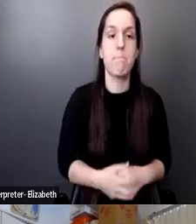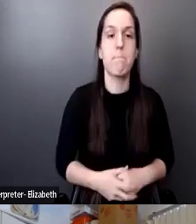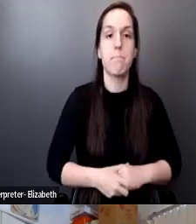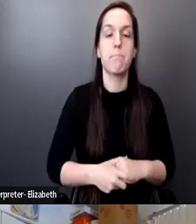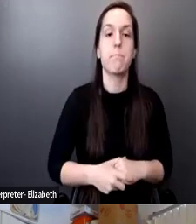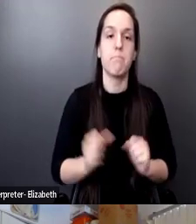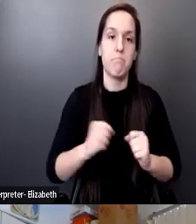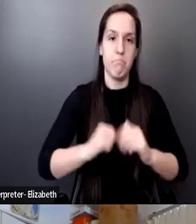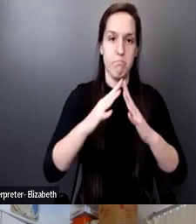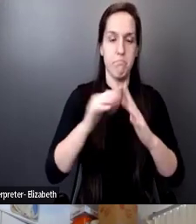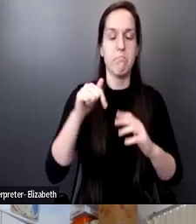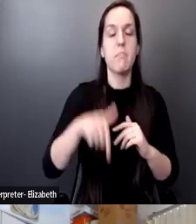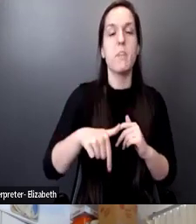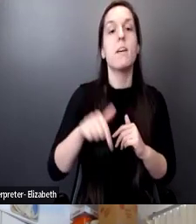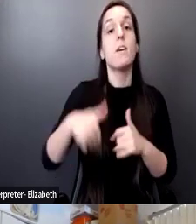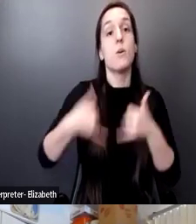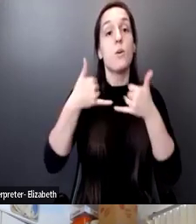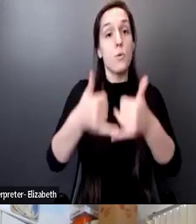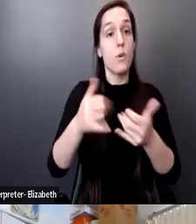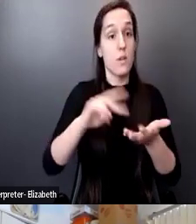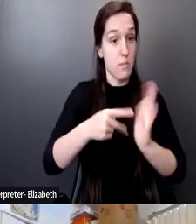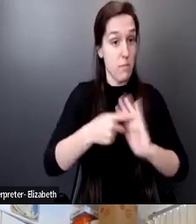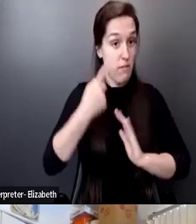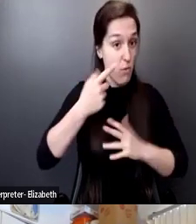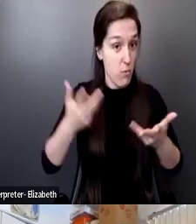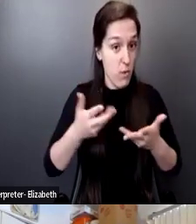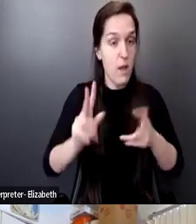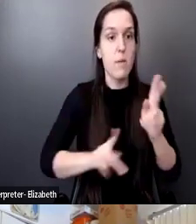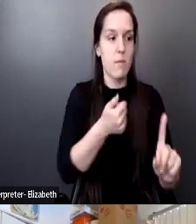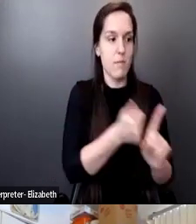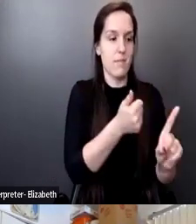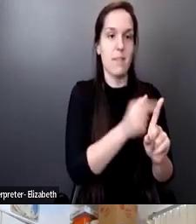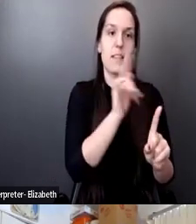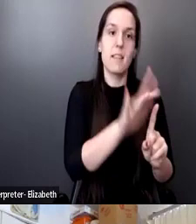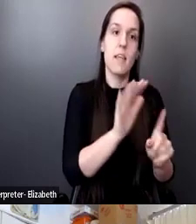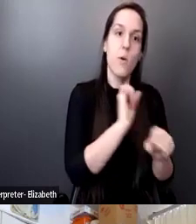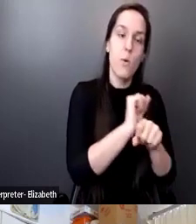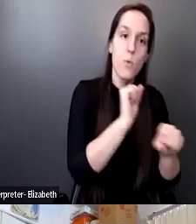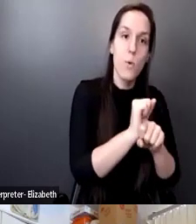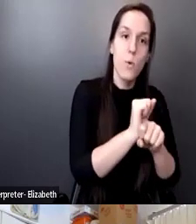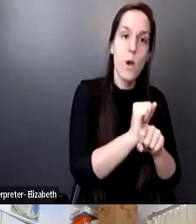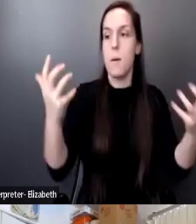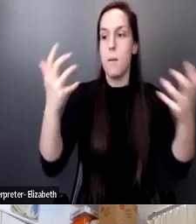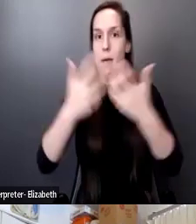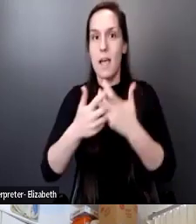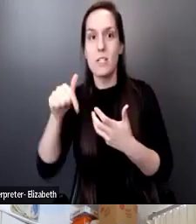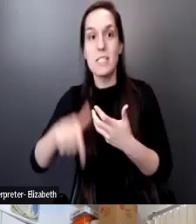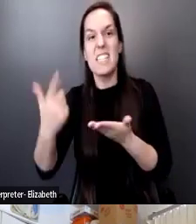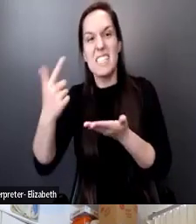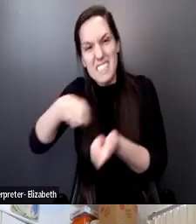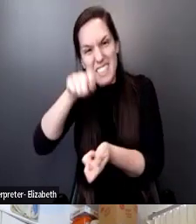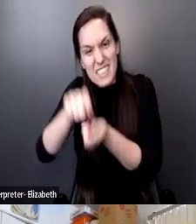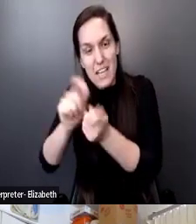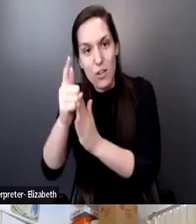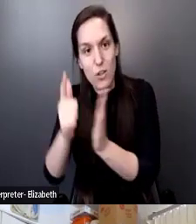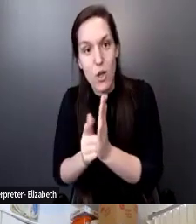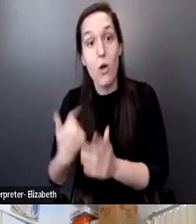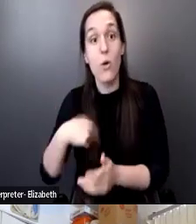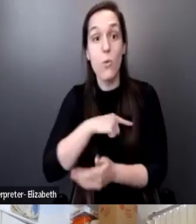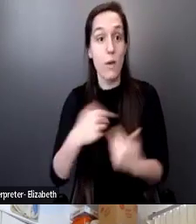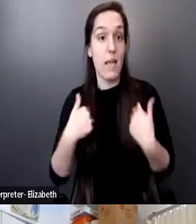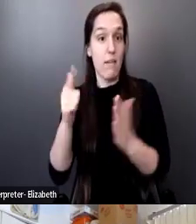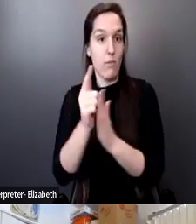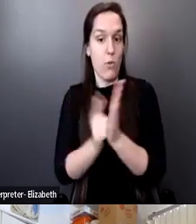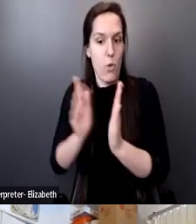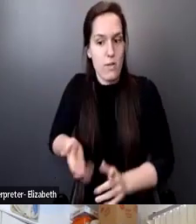And these awards are meant for people whose work embodies not just the letter of the law, because we have lawyers to deal with the letter of the